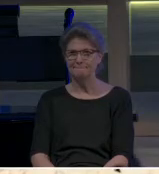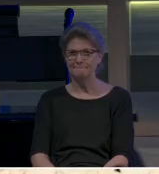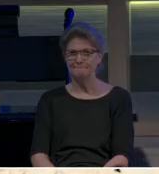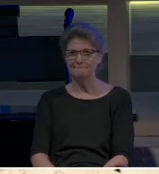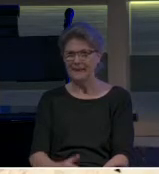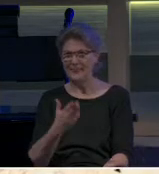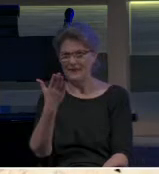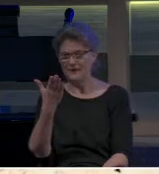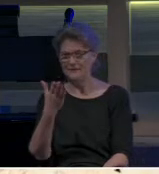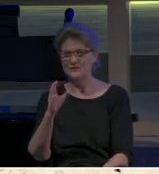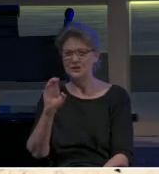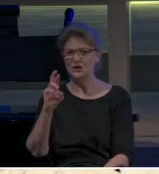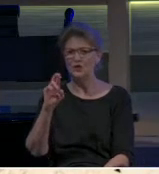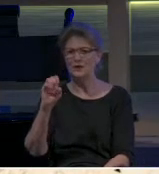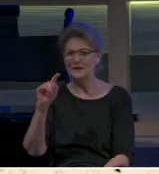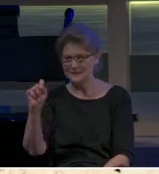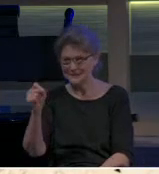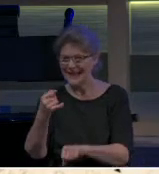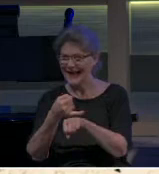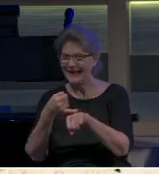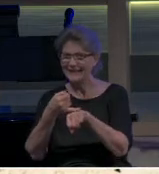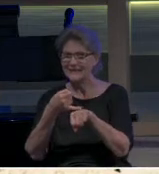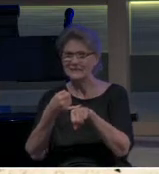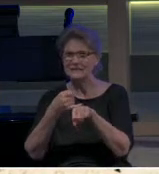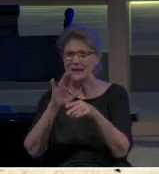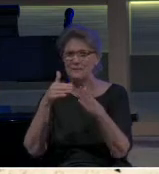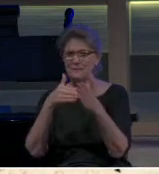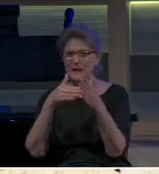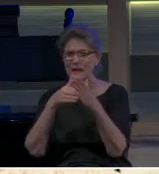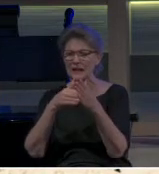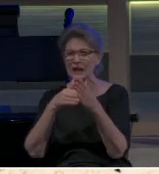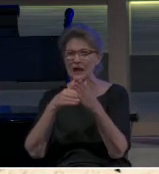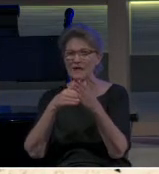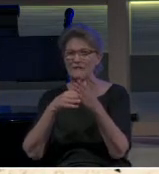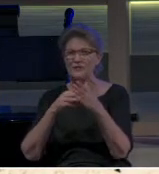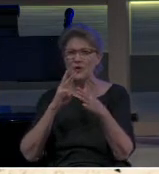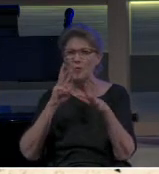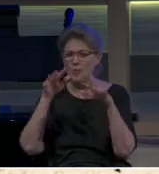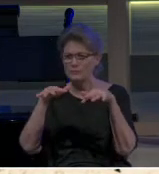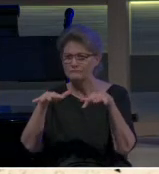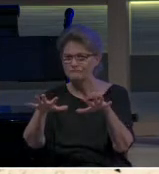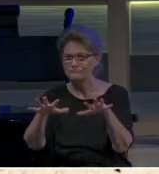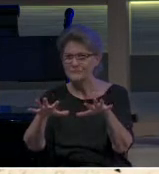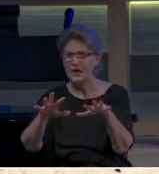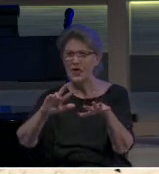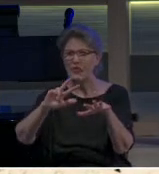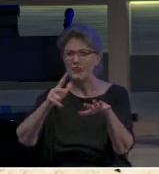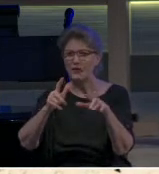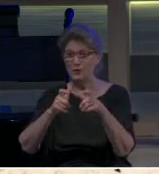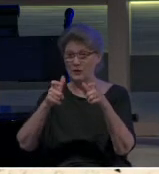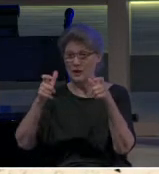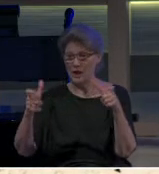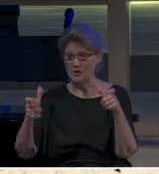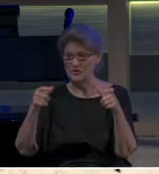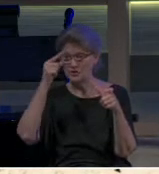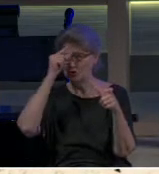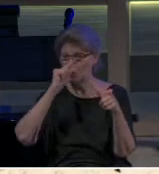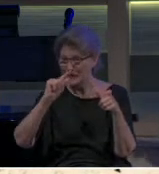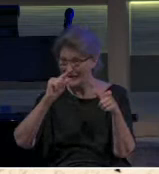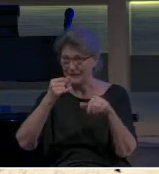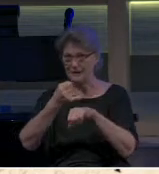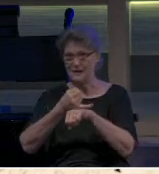There you go. So there's Crete right there in the middle of the Mediterranean Ocean. It was the third largest Greek island.